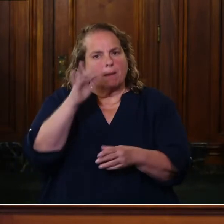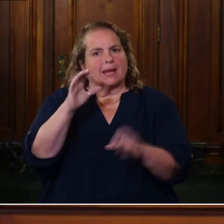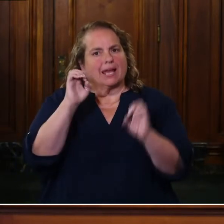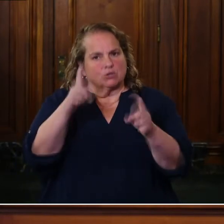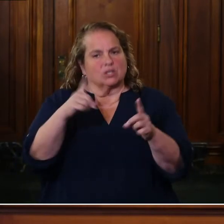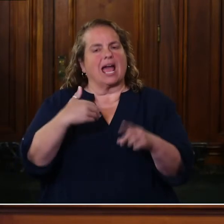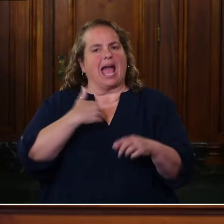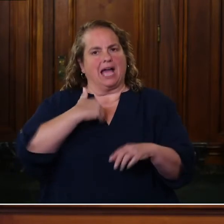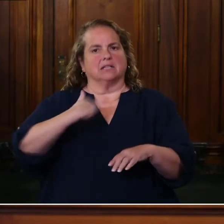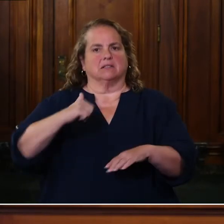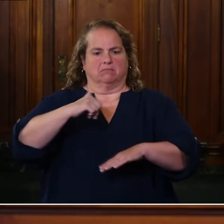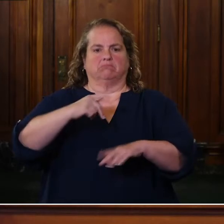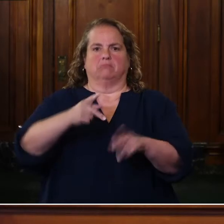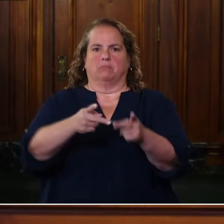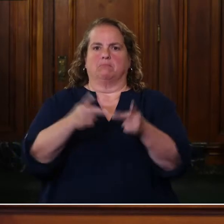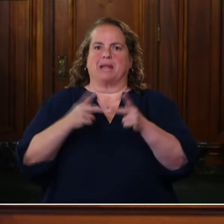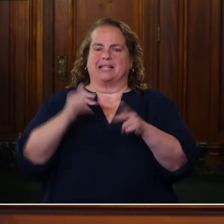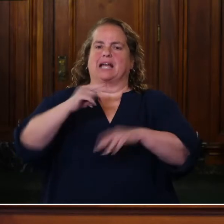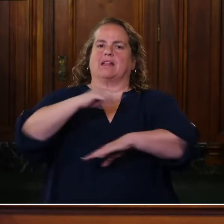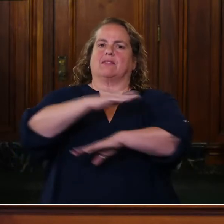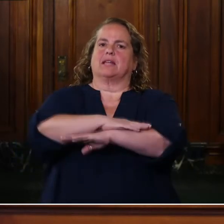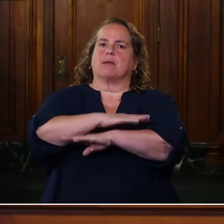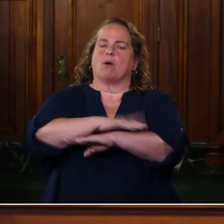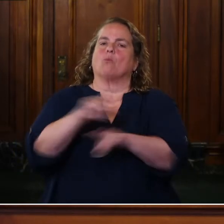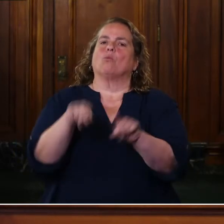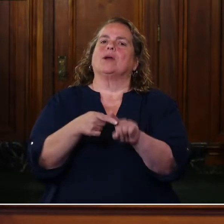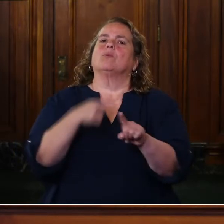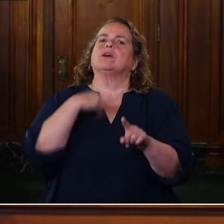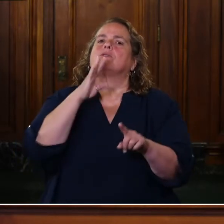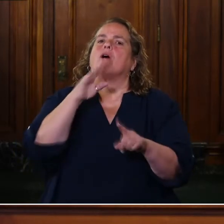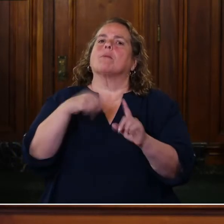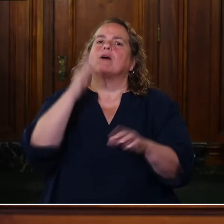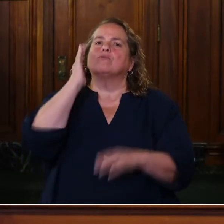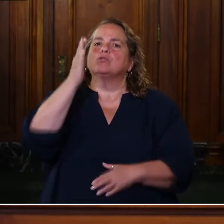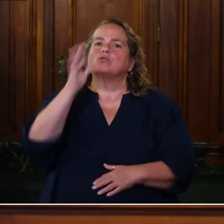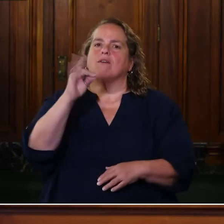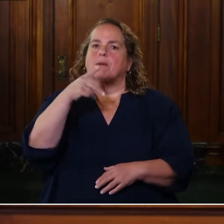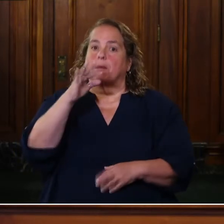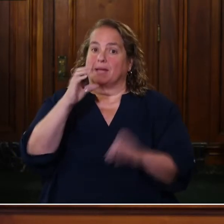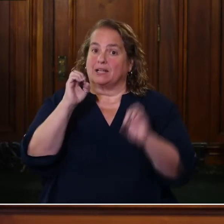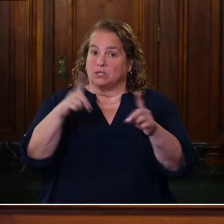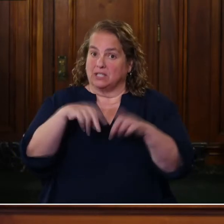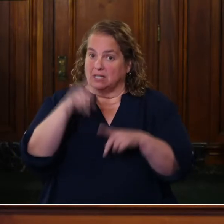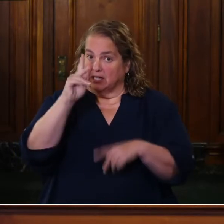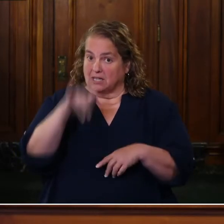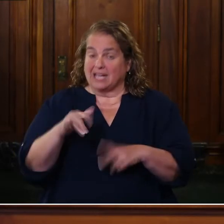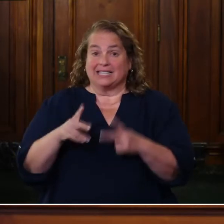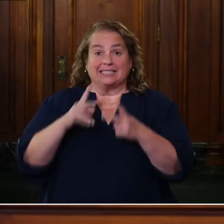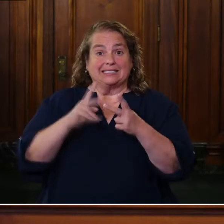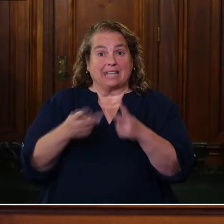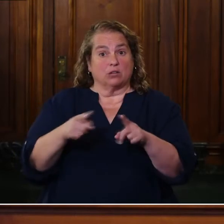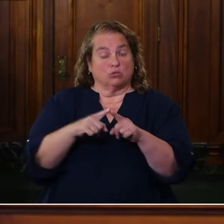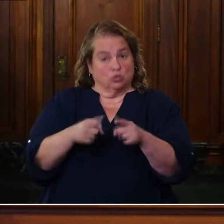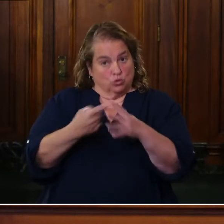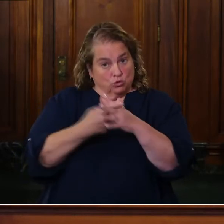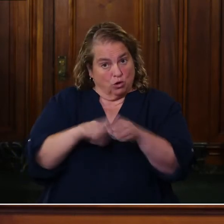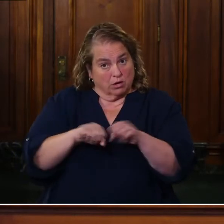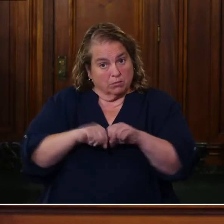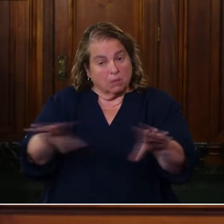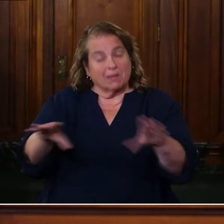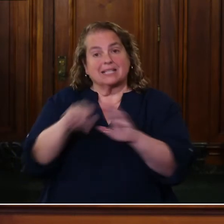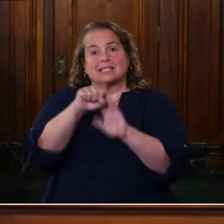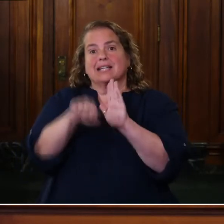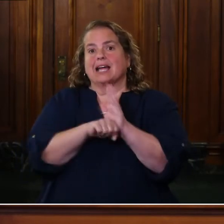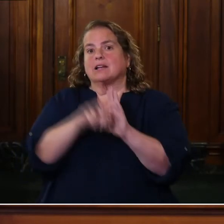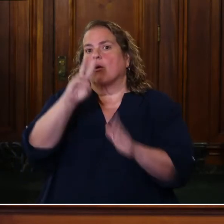seat at the table as we talk about the future of public education in Kentucky. The second was to implement statewide implicit bias training